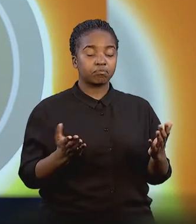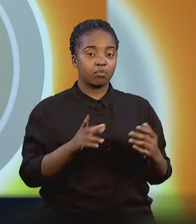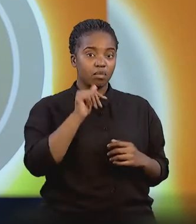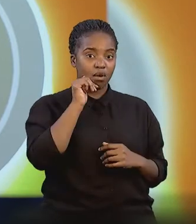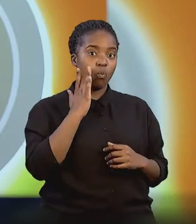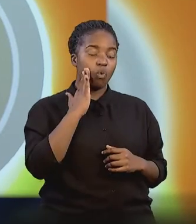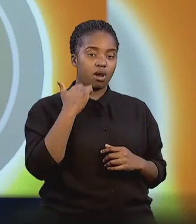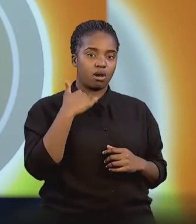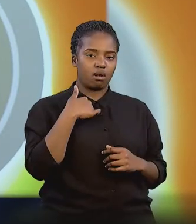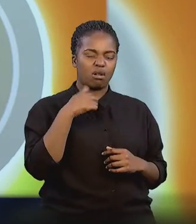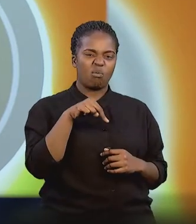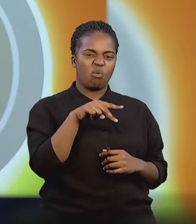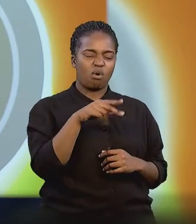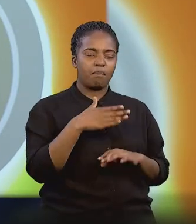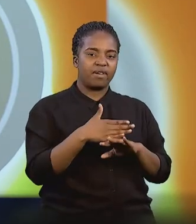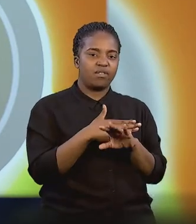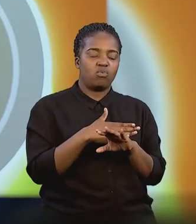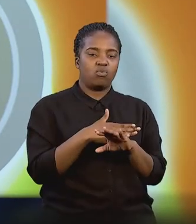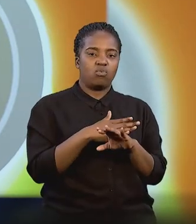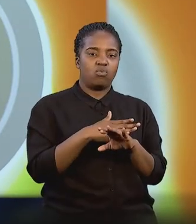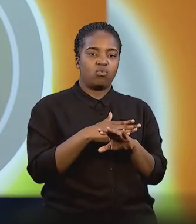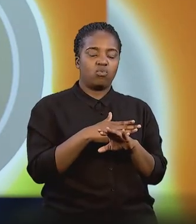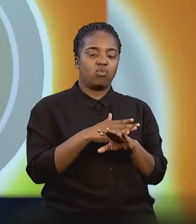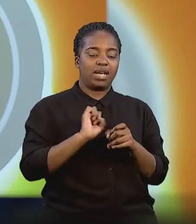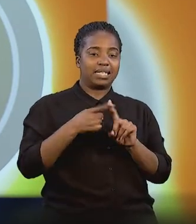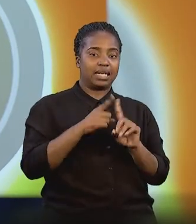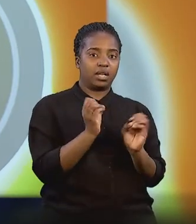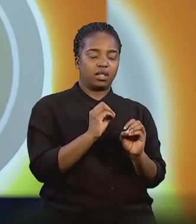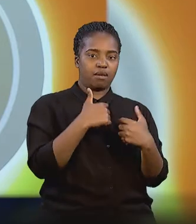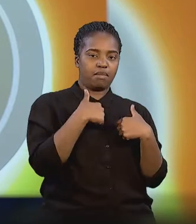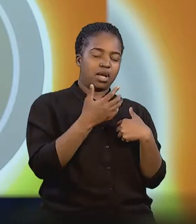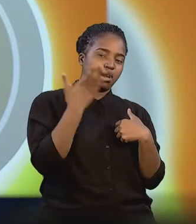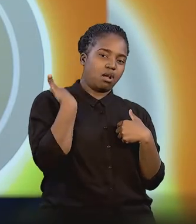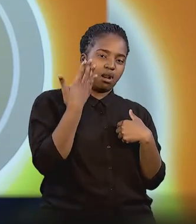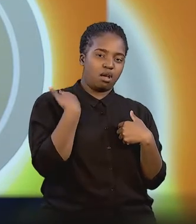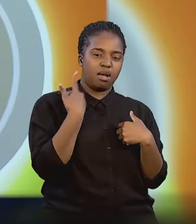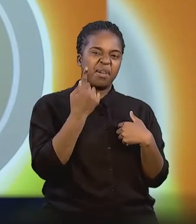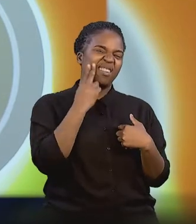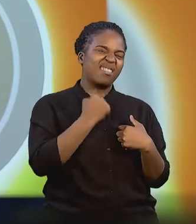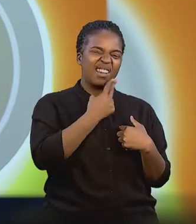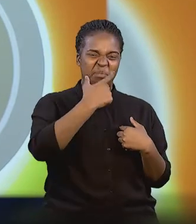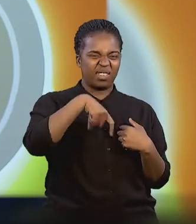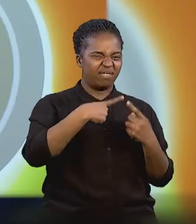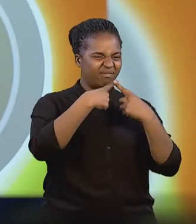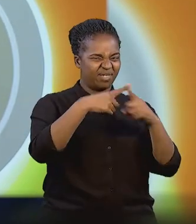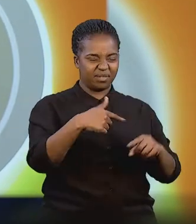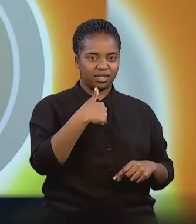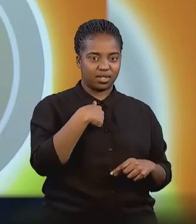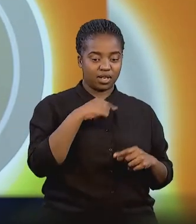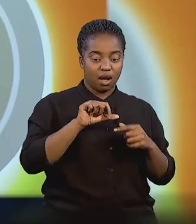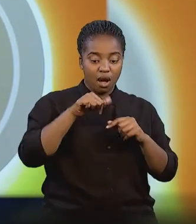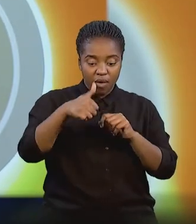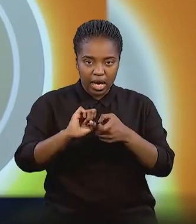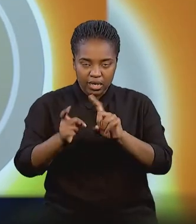So when I was, when I could still walk and all of those things, if I have to look at myself today, back then, I wasn't a nice, nice person at all.